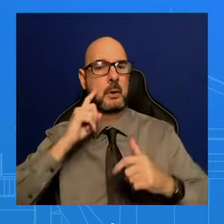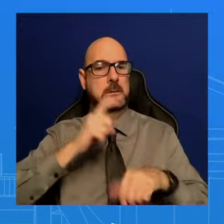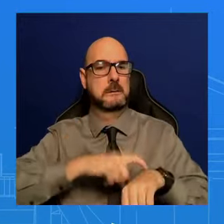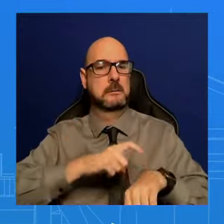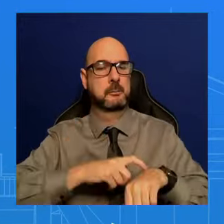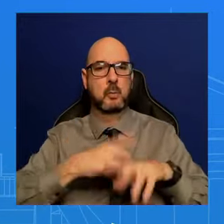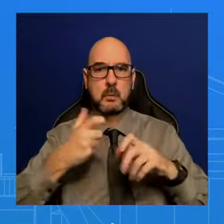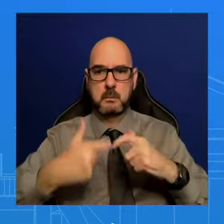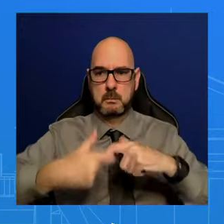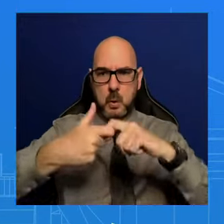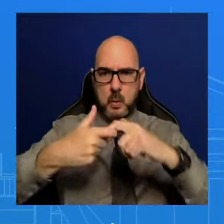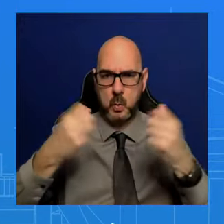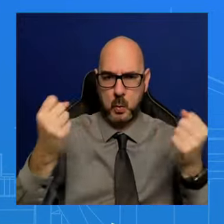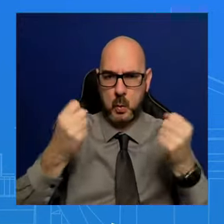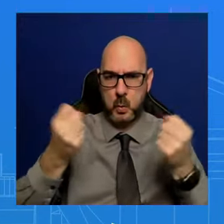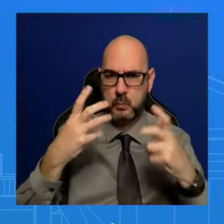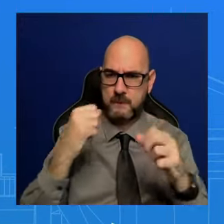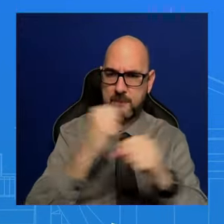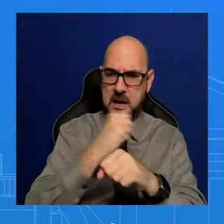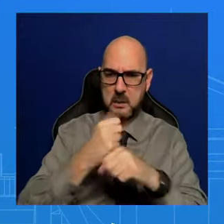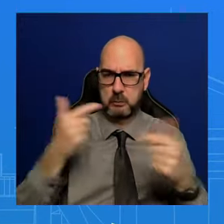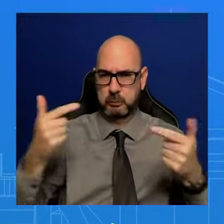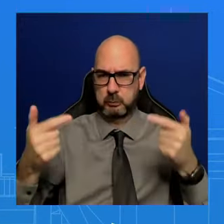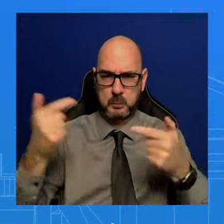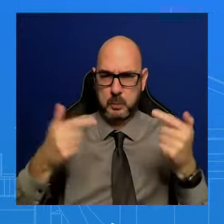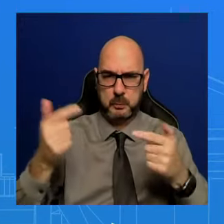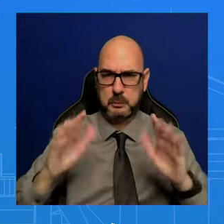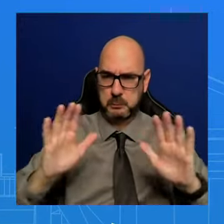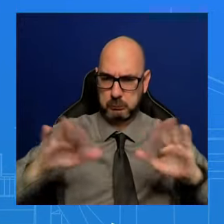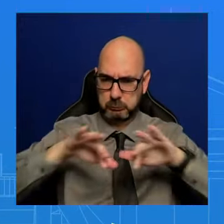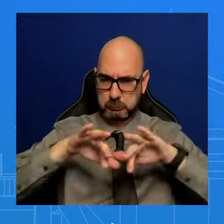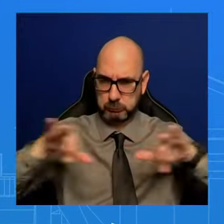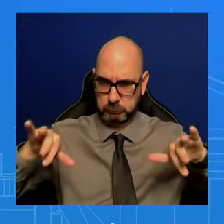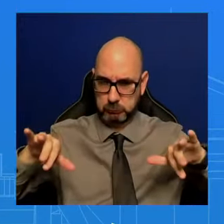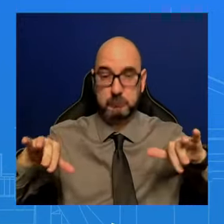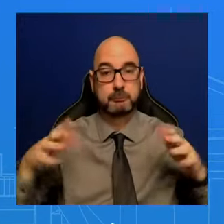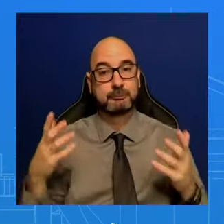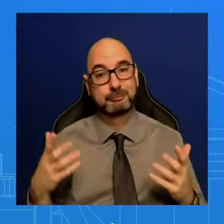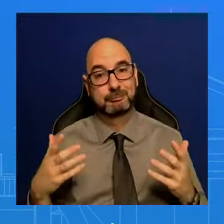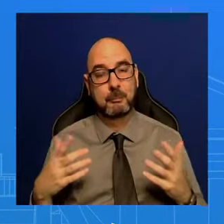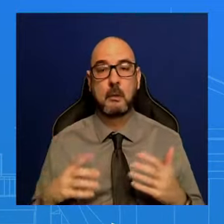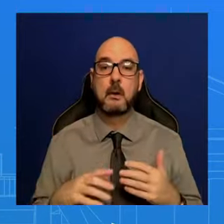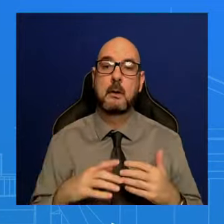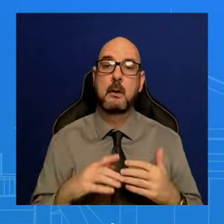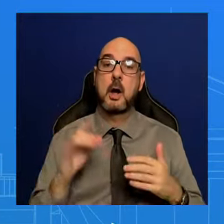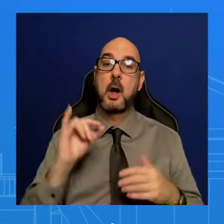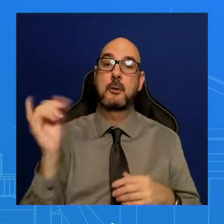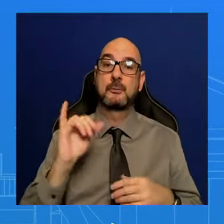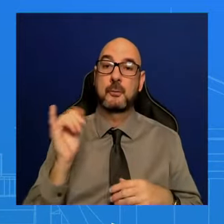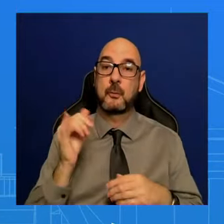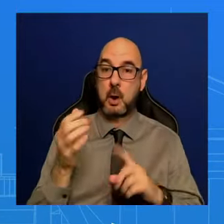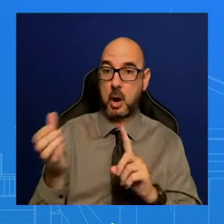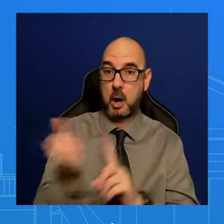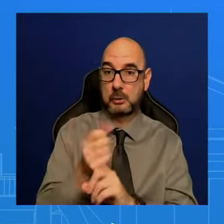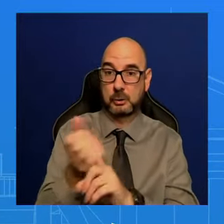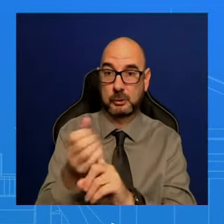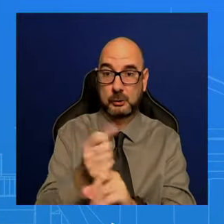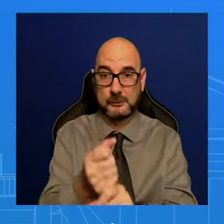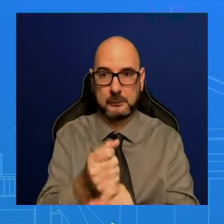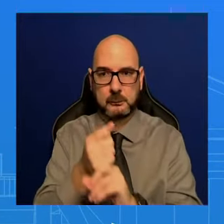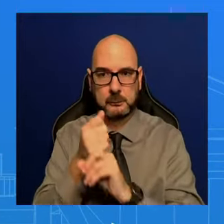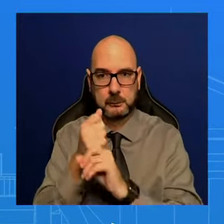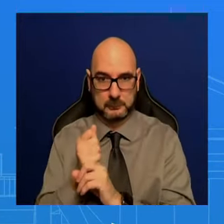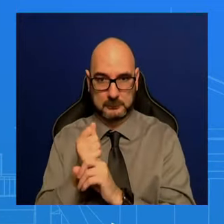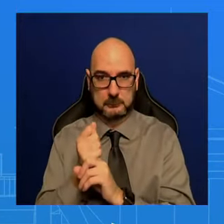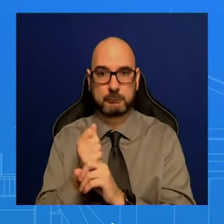stops, right? And with that is a hostage deal where we can get these hostages back home to their family and their loved ones.